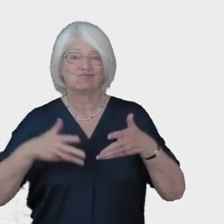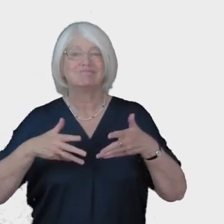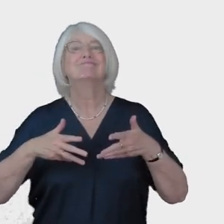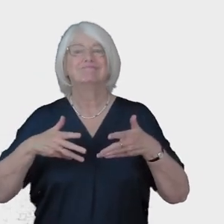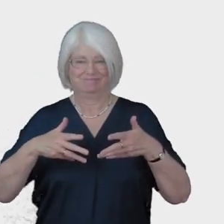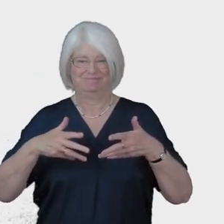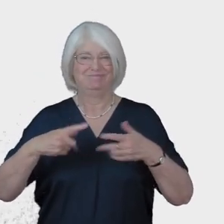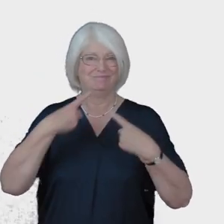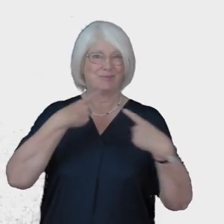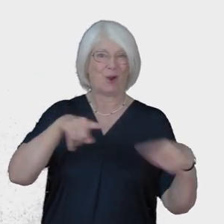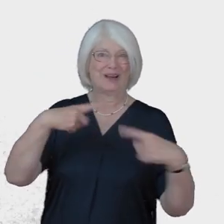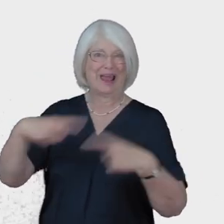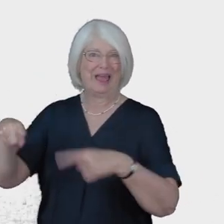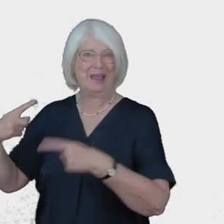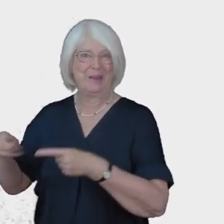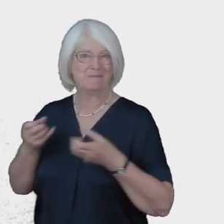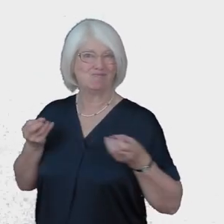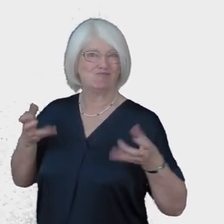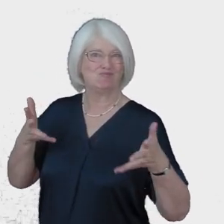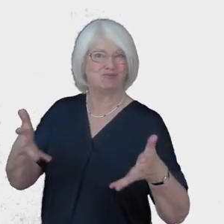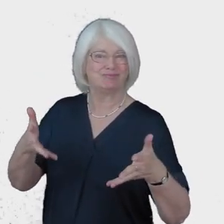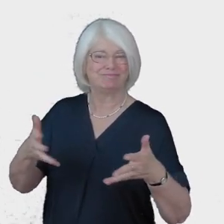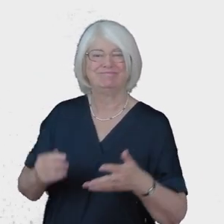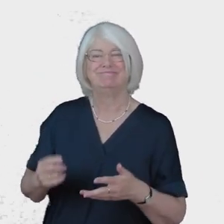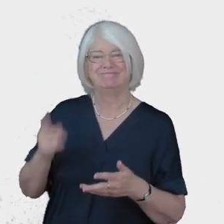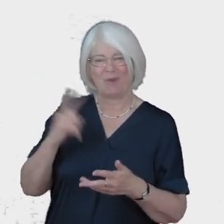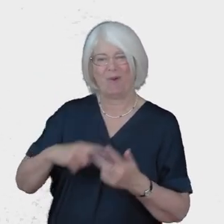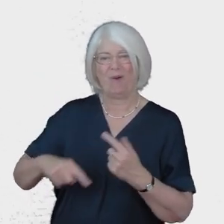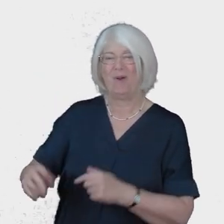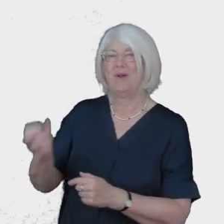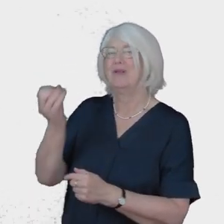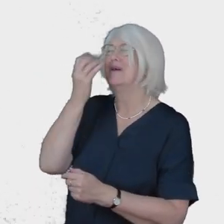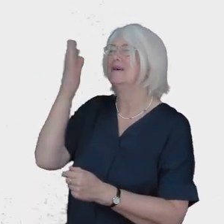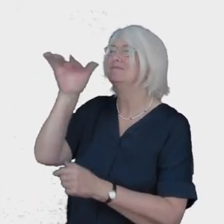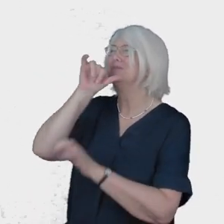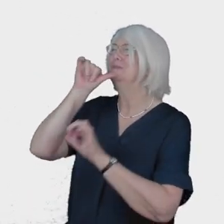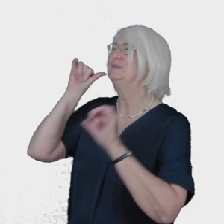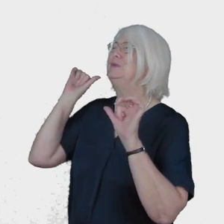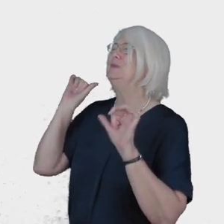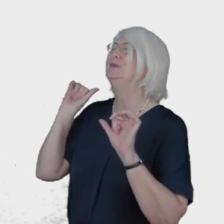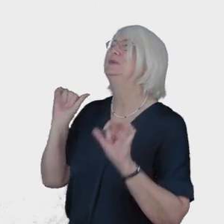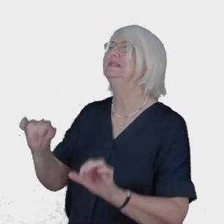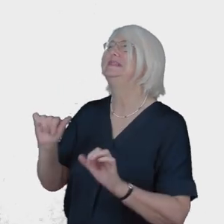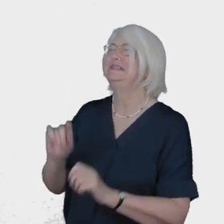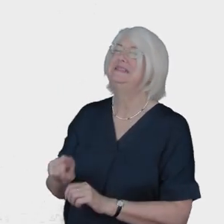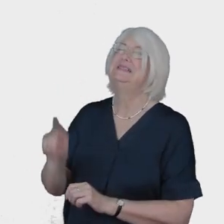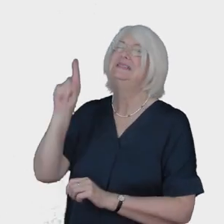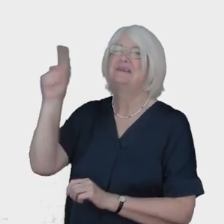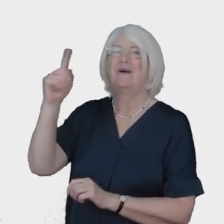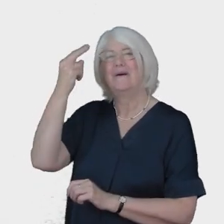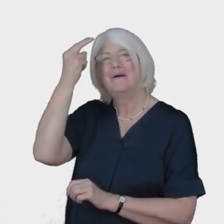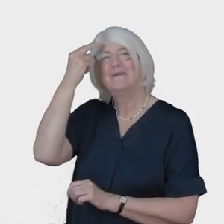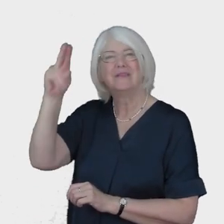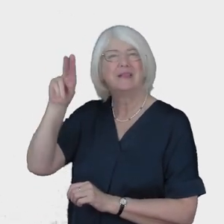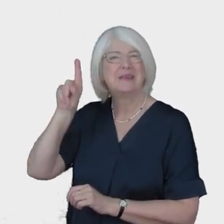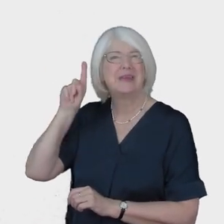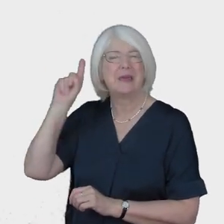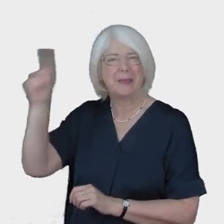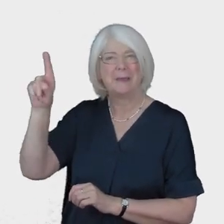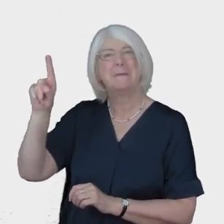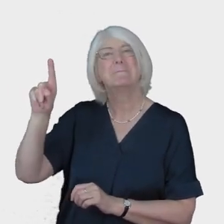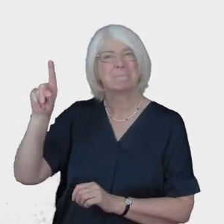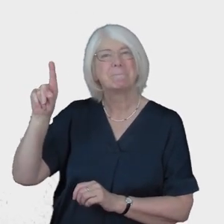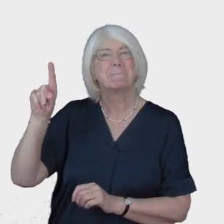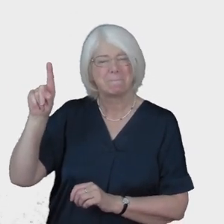them proclaim All the beauty of your name name